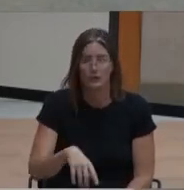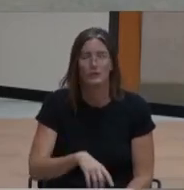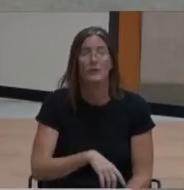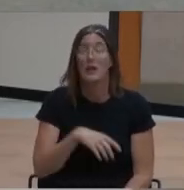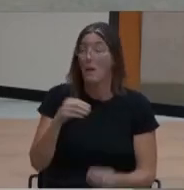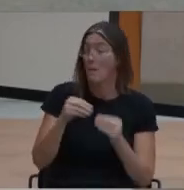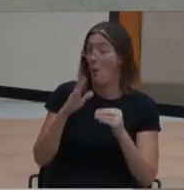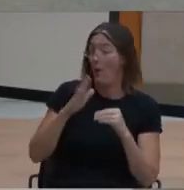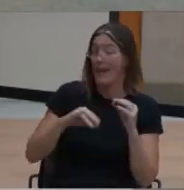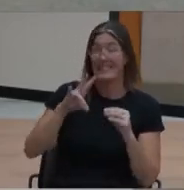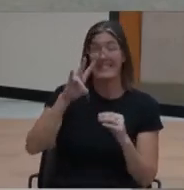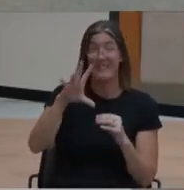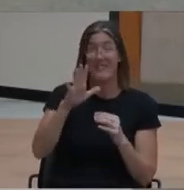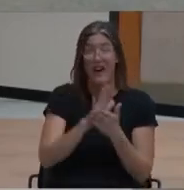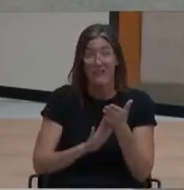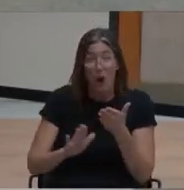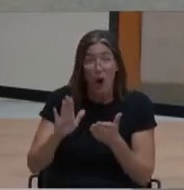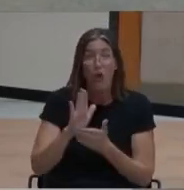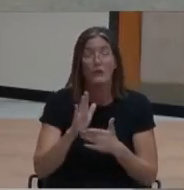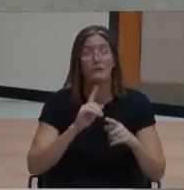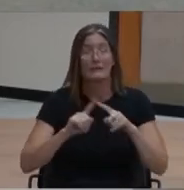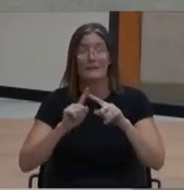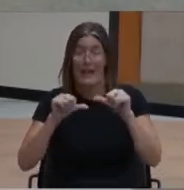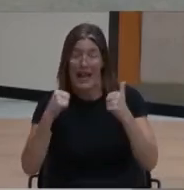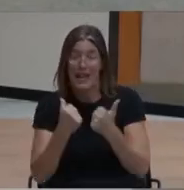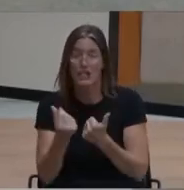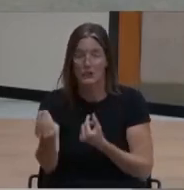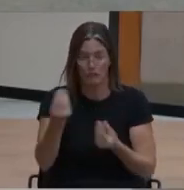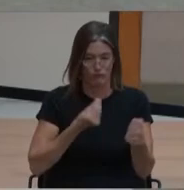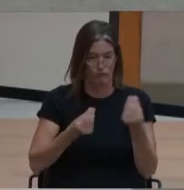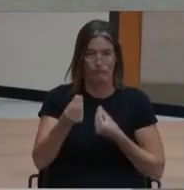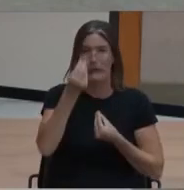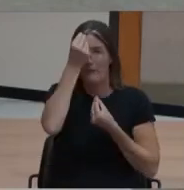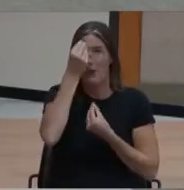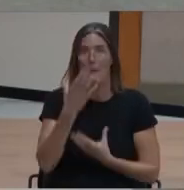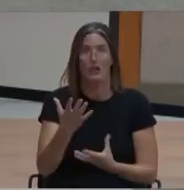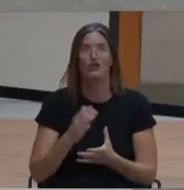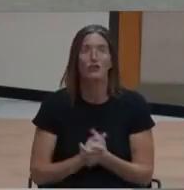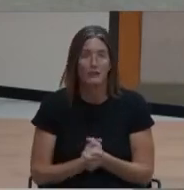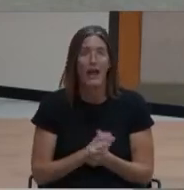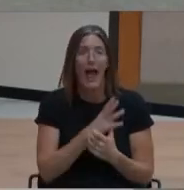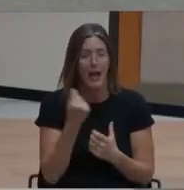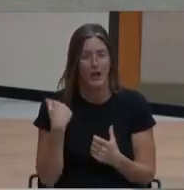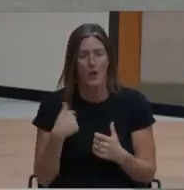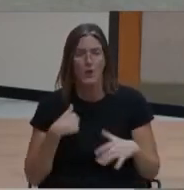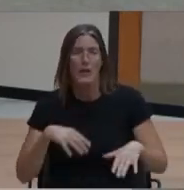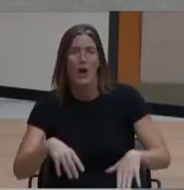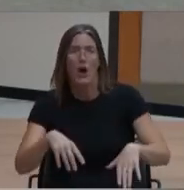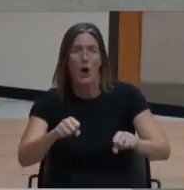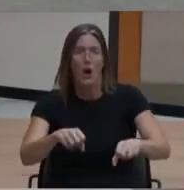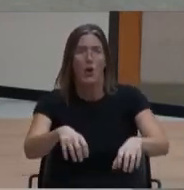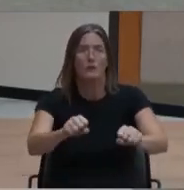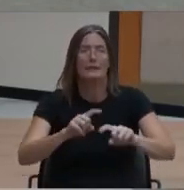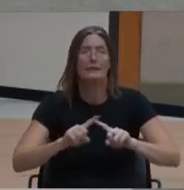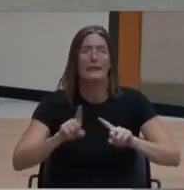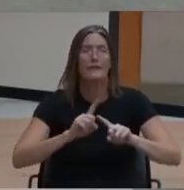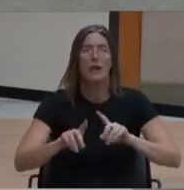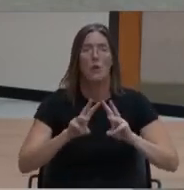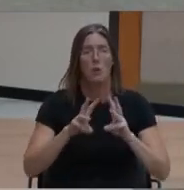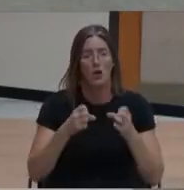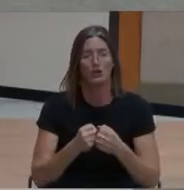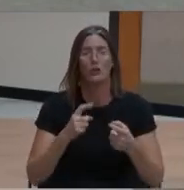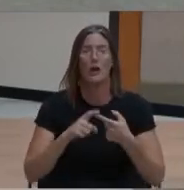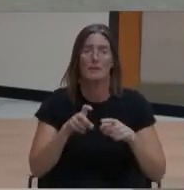and agencies that provided information and answered questions. Additionally, we hosted many different workshops and panels for